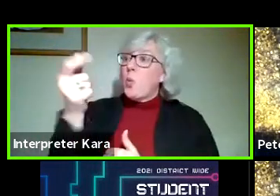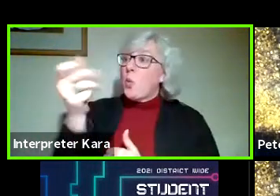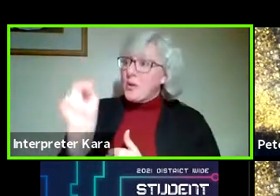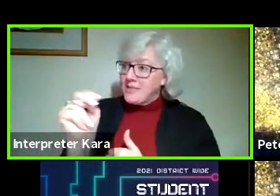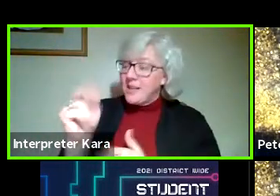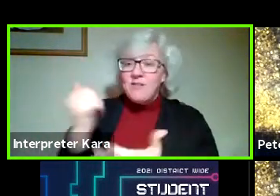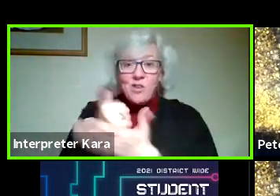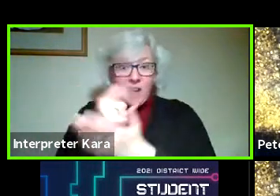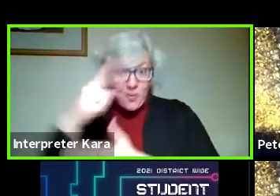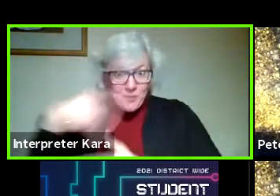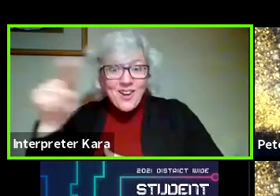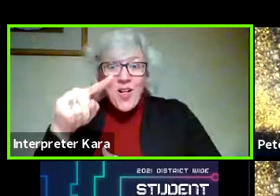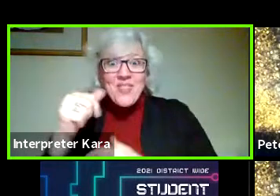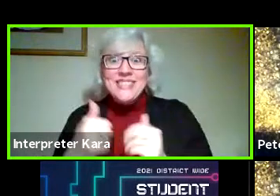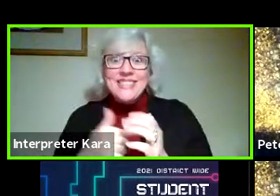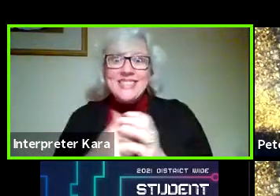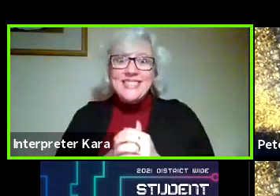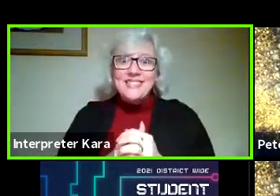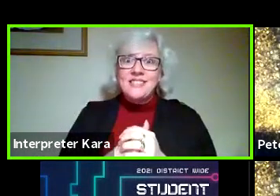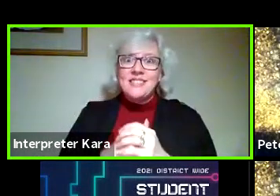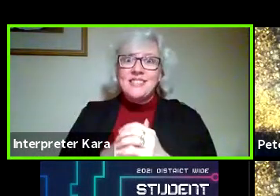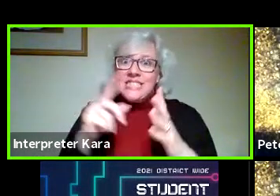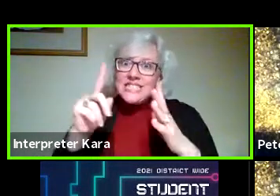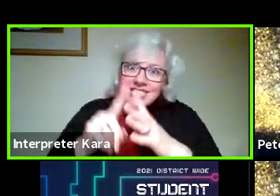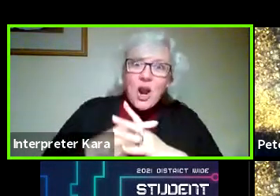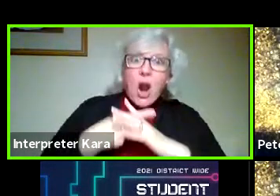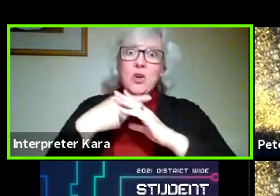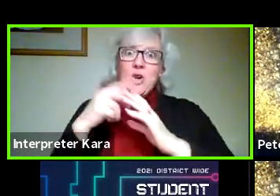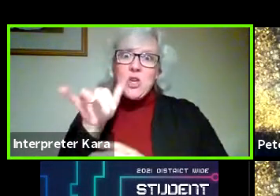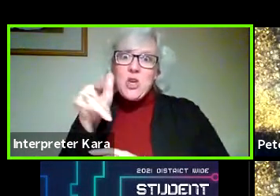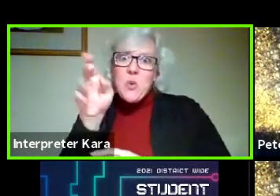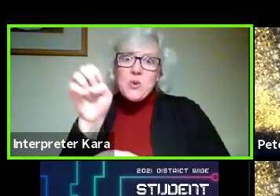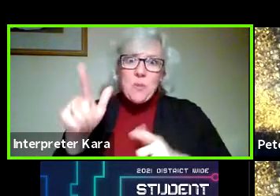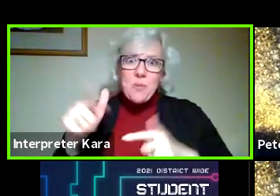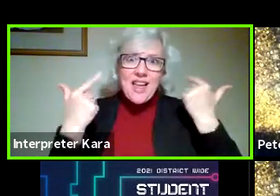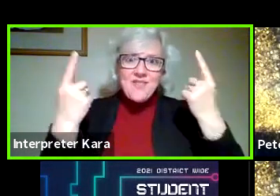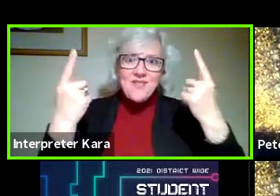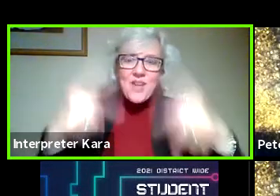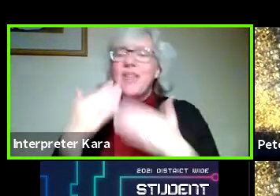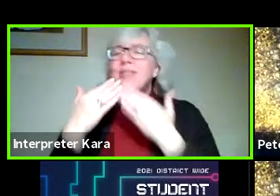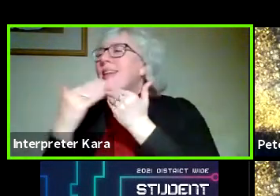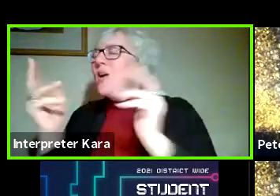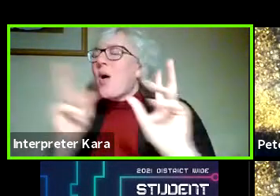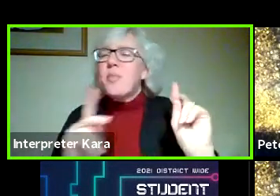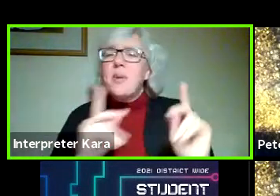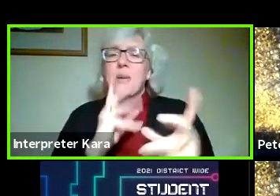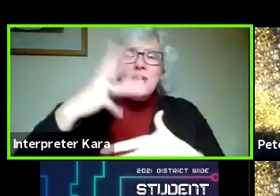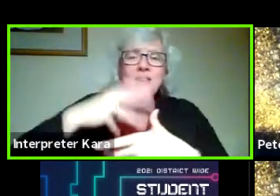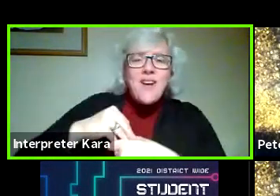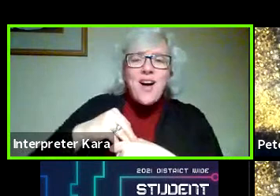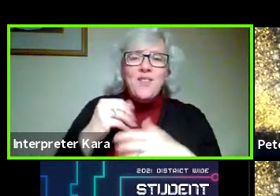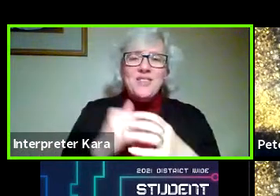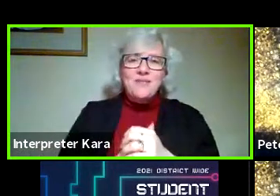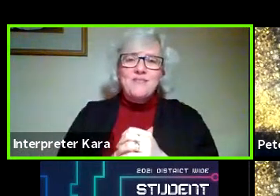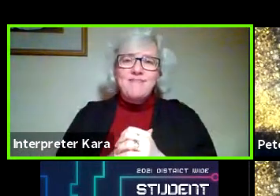for helping us get this inaugural YouTube Live going. I want to thank everybody that's been a part of it.